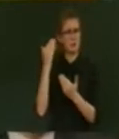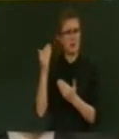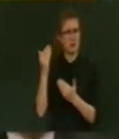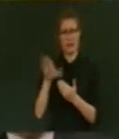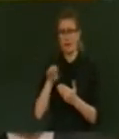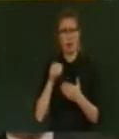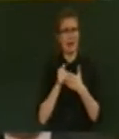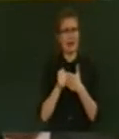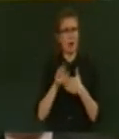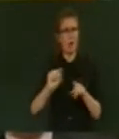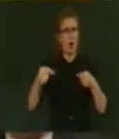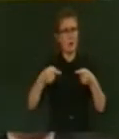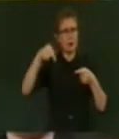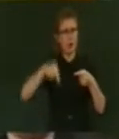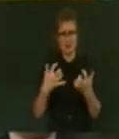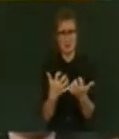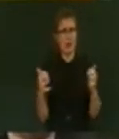Parliament has heard.